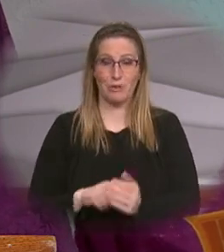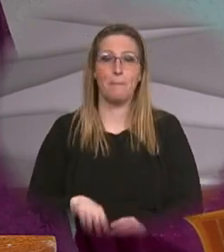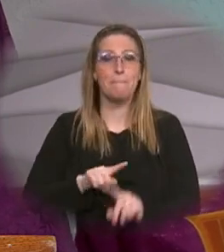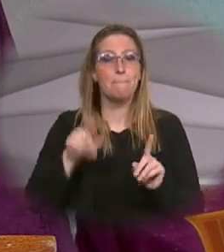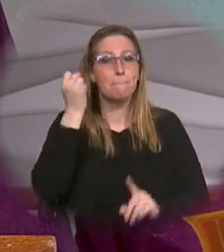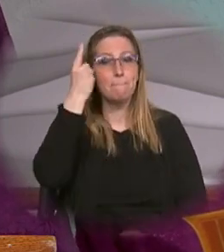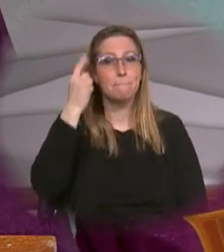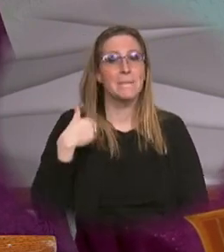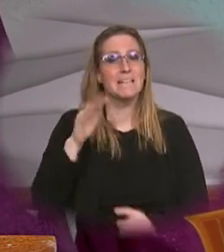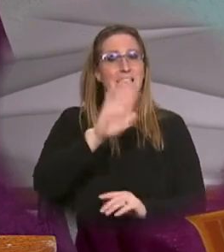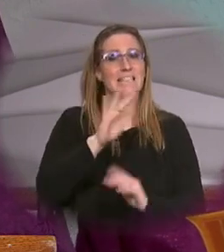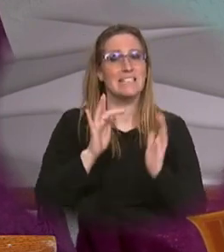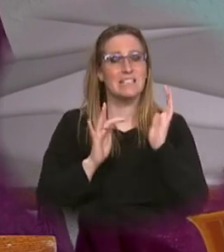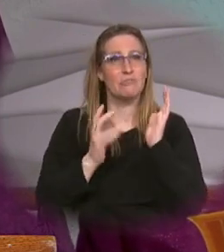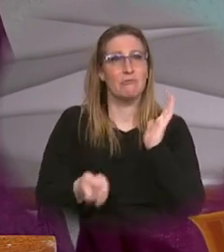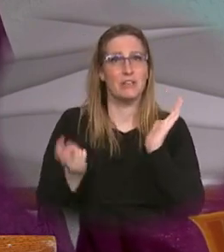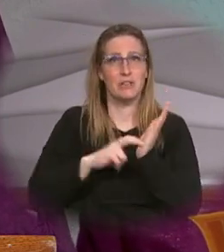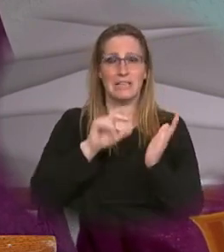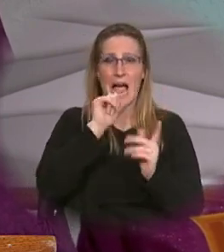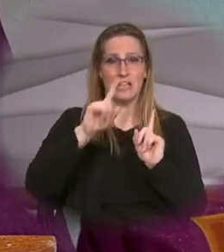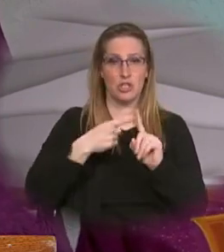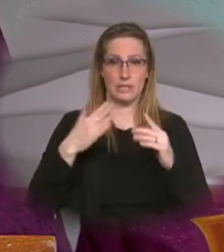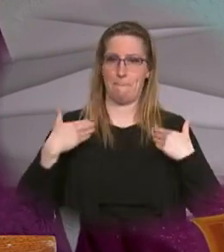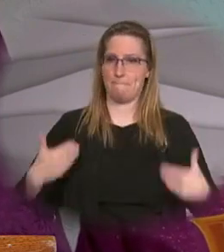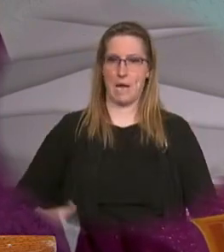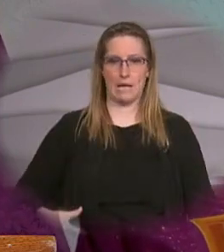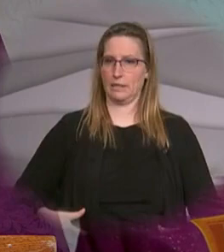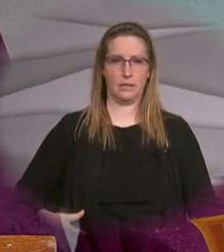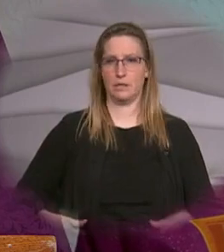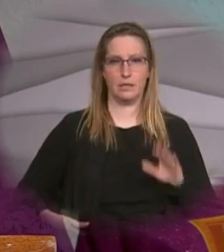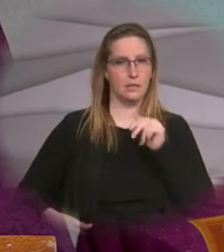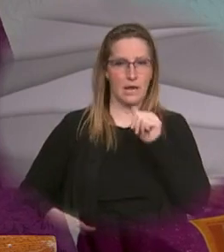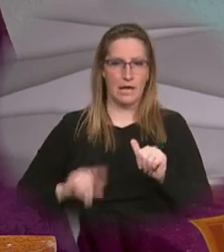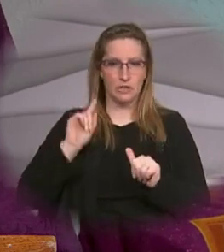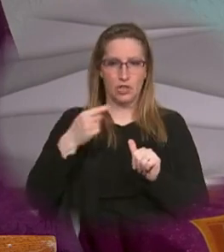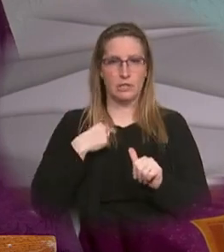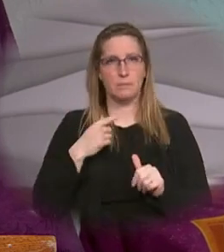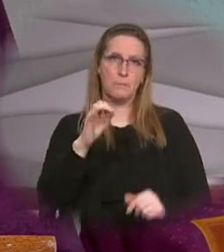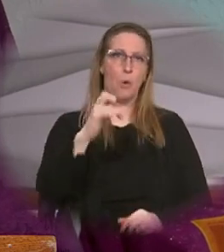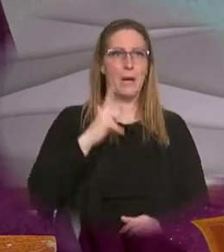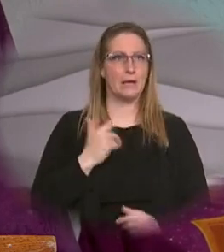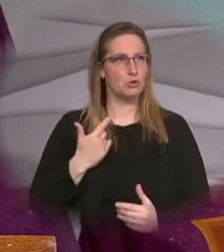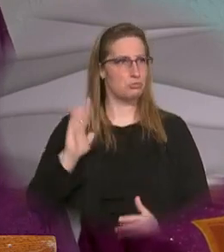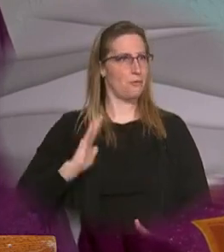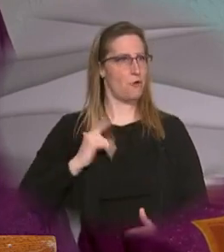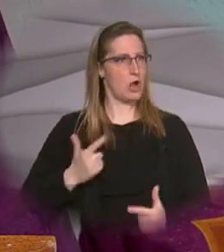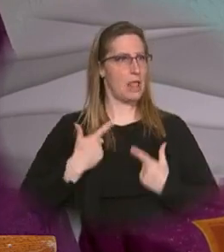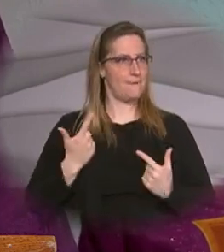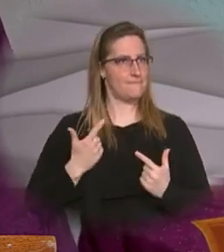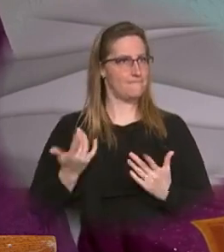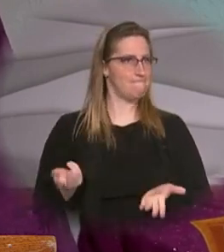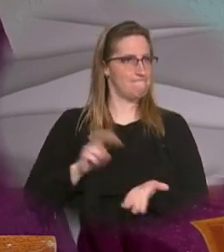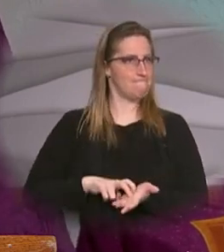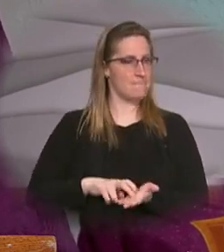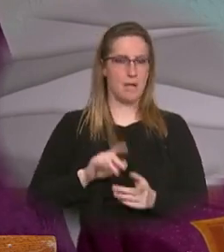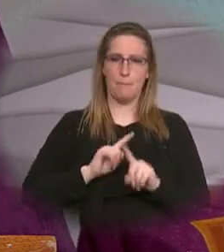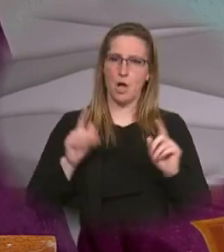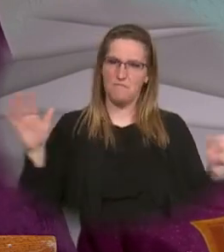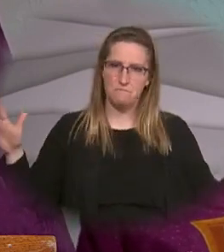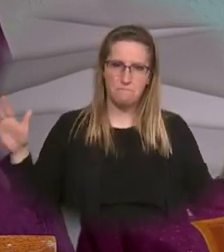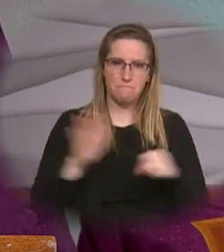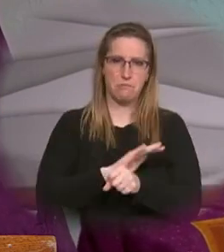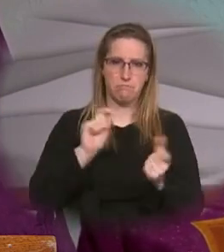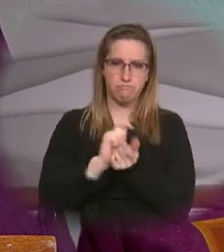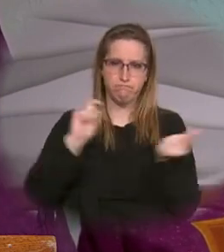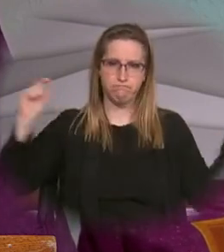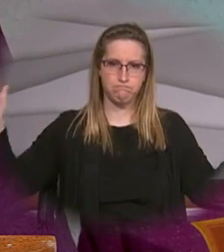the resuscitation of his body it's not just a return to his former life it's a whole transformation both of